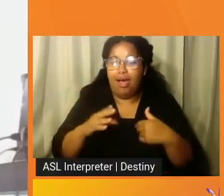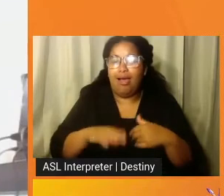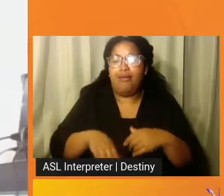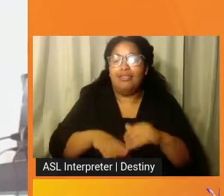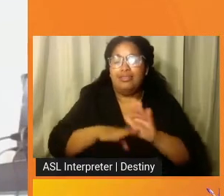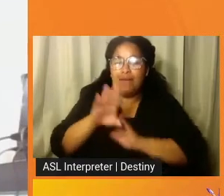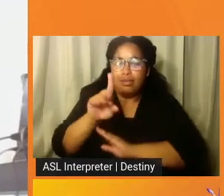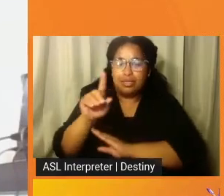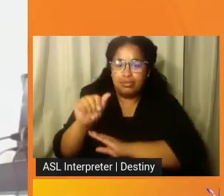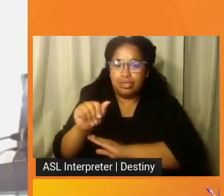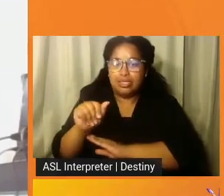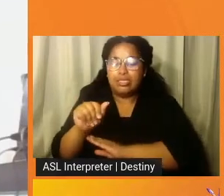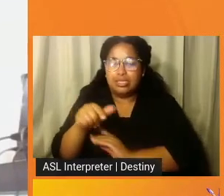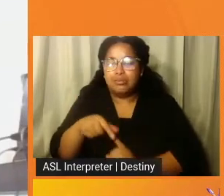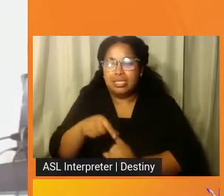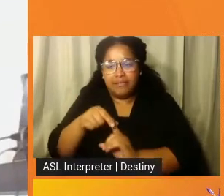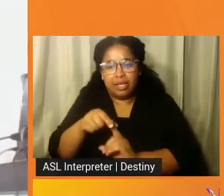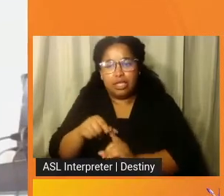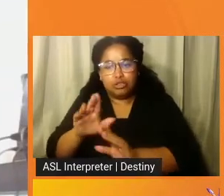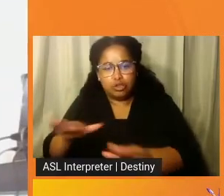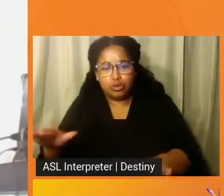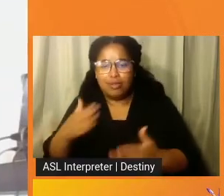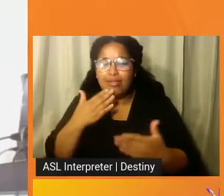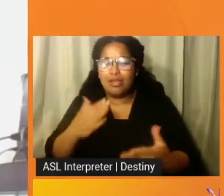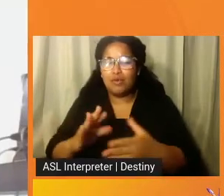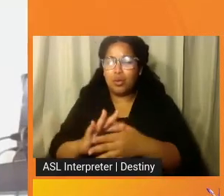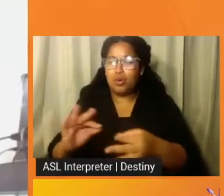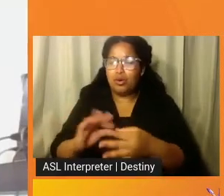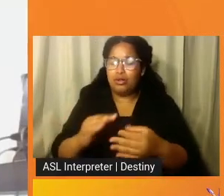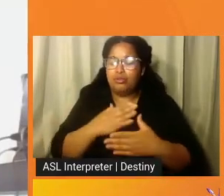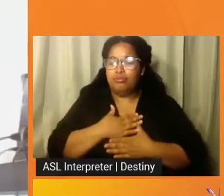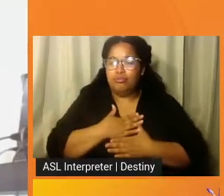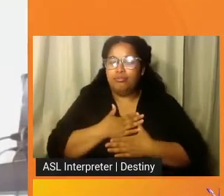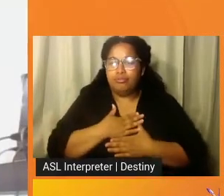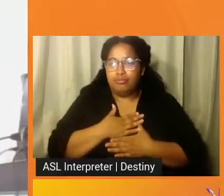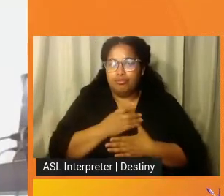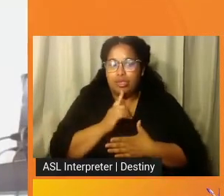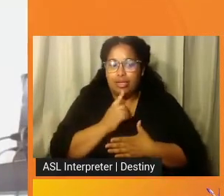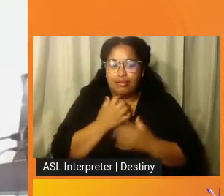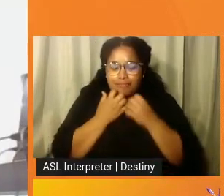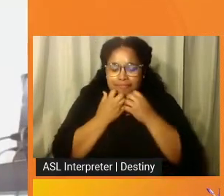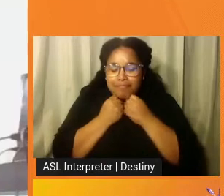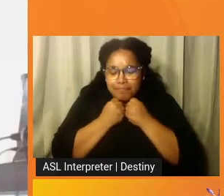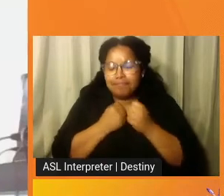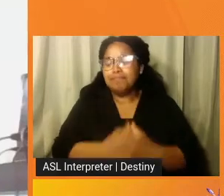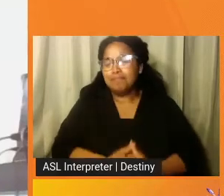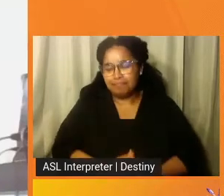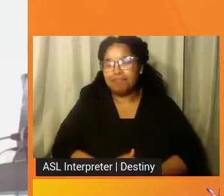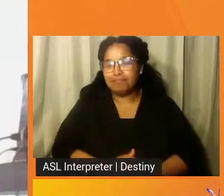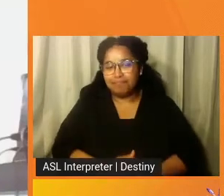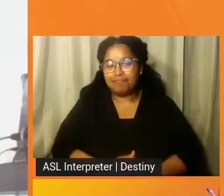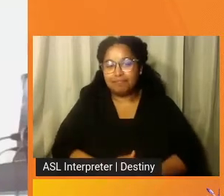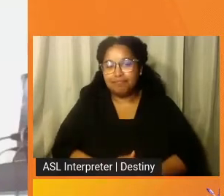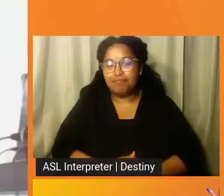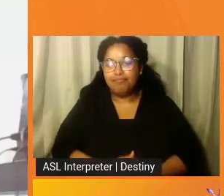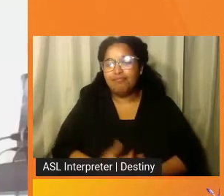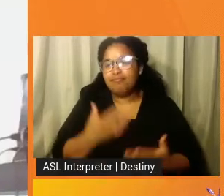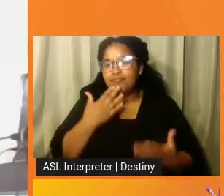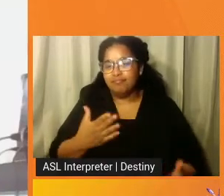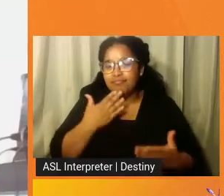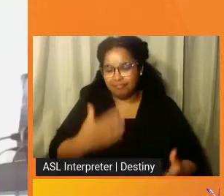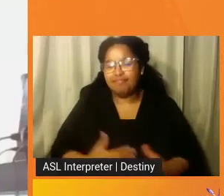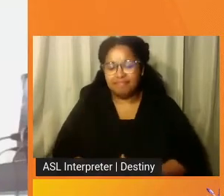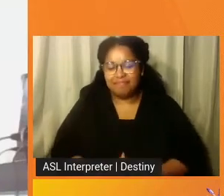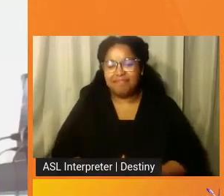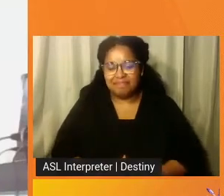children. And thank you so much for your words, because they, they mean a lot. And, you know, I really appreciate that so